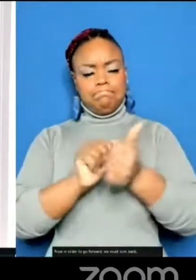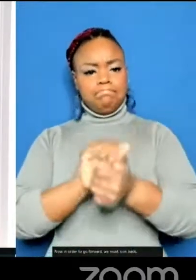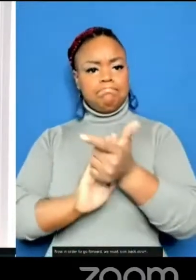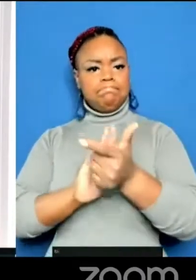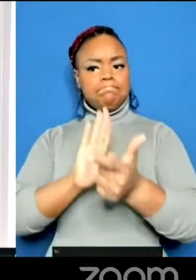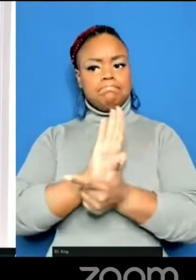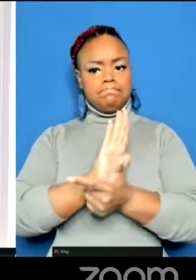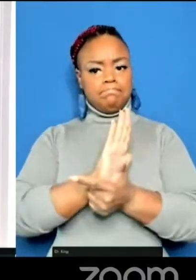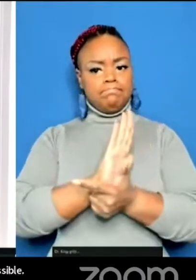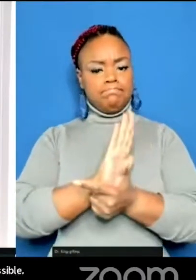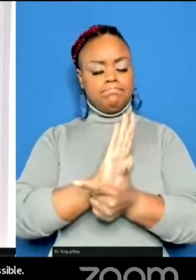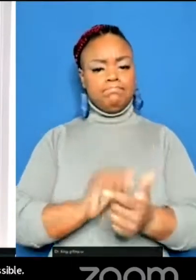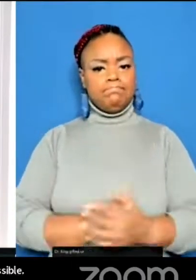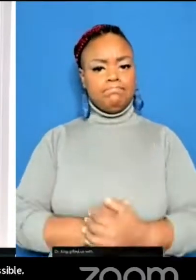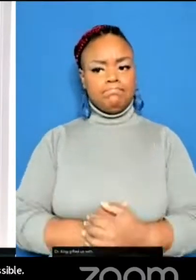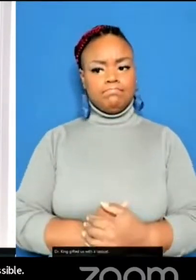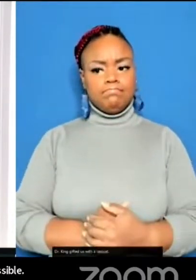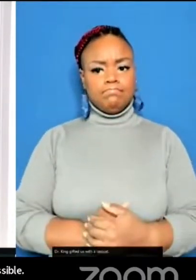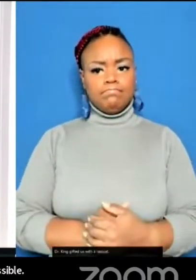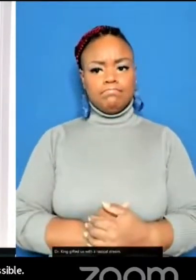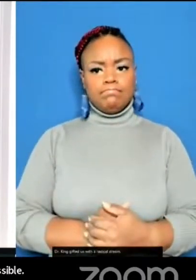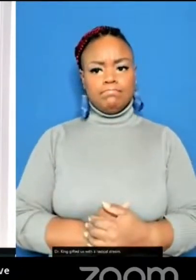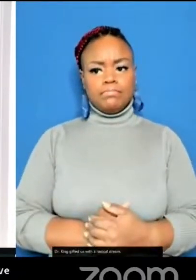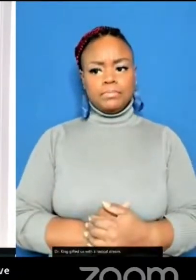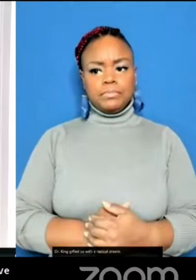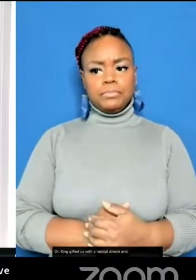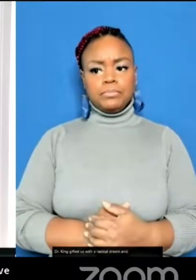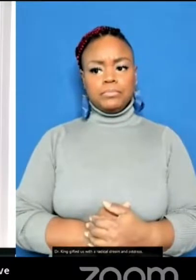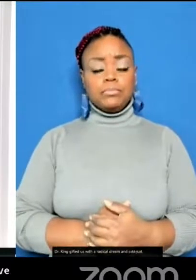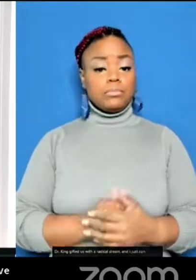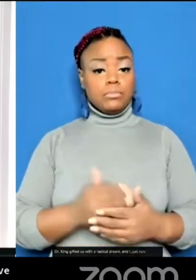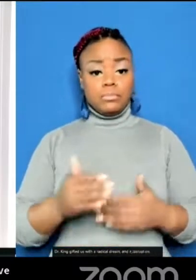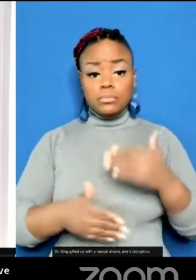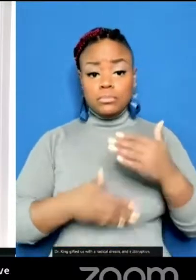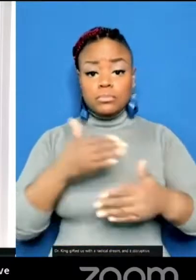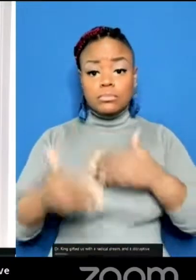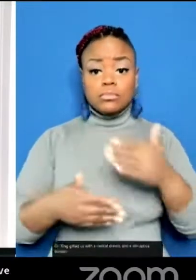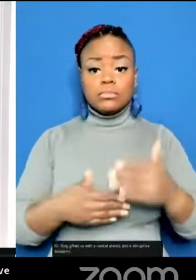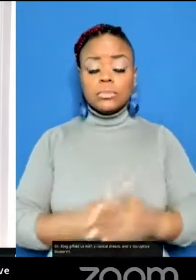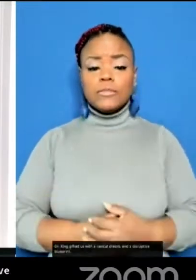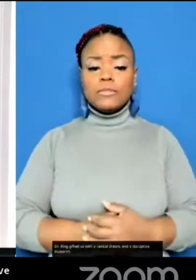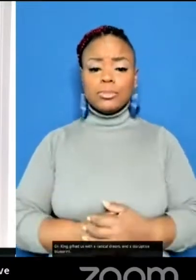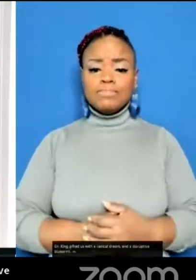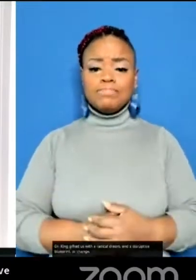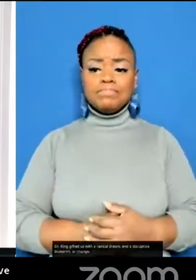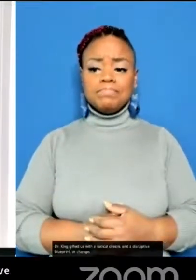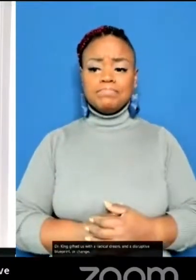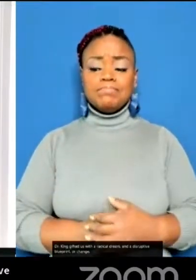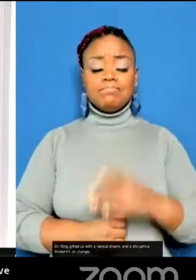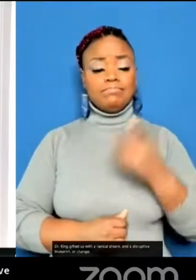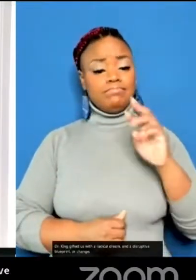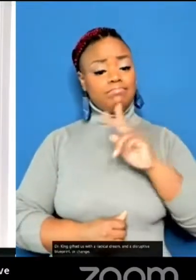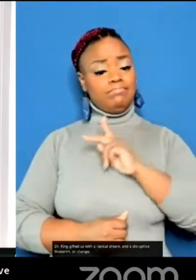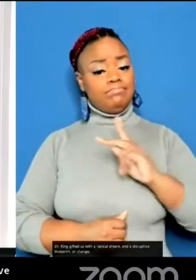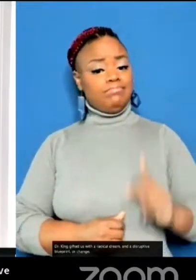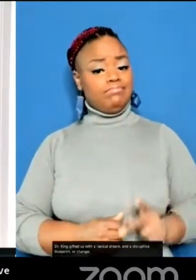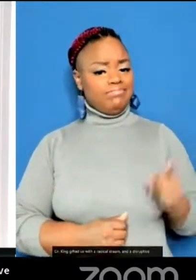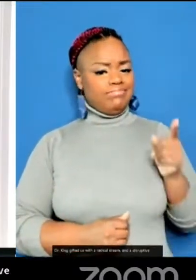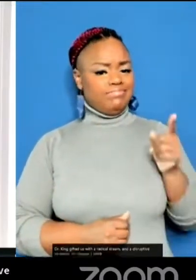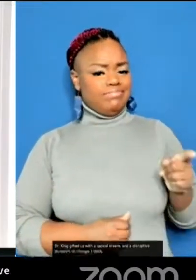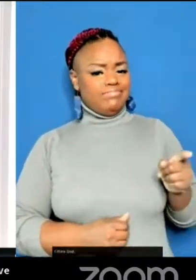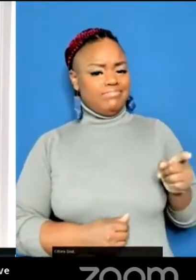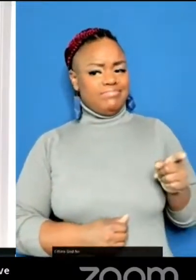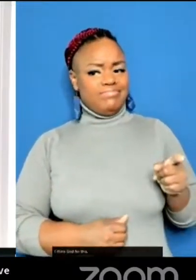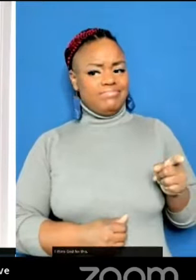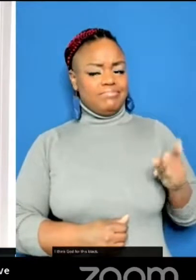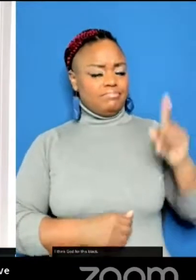Dr. King gifted us with a radical dream and a disruptive blueprint for change. I thank God for